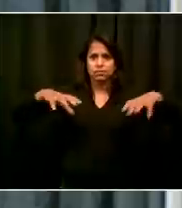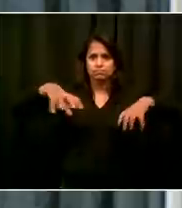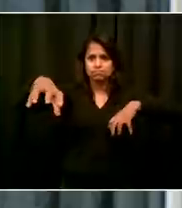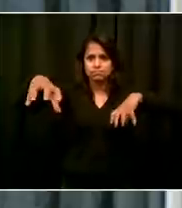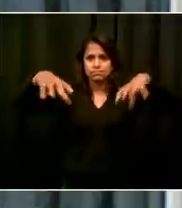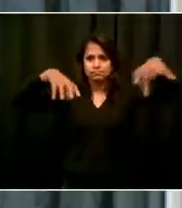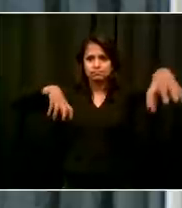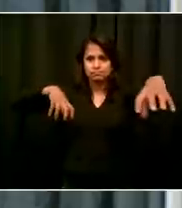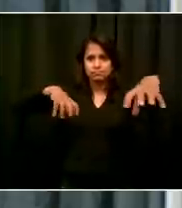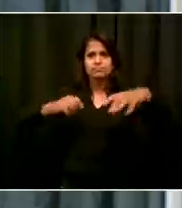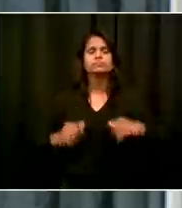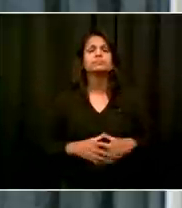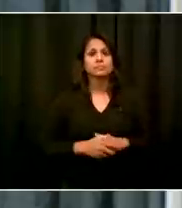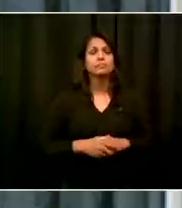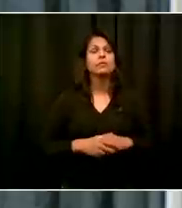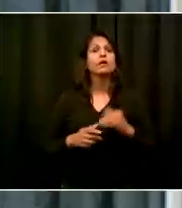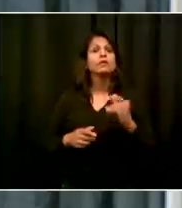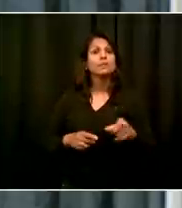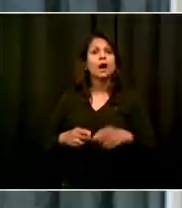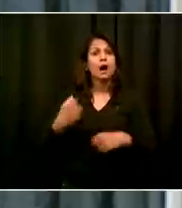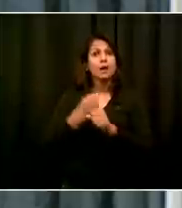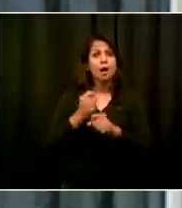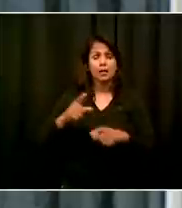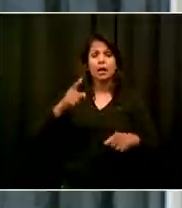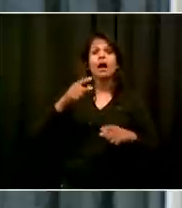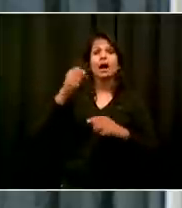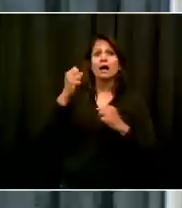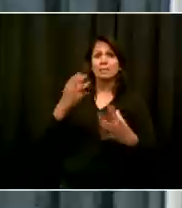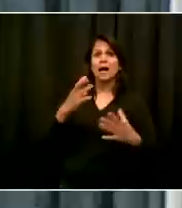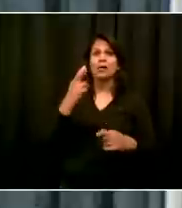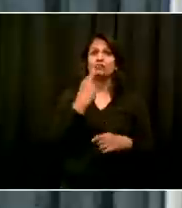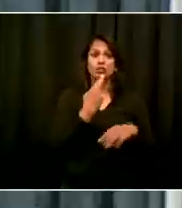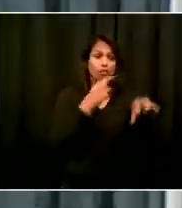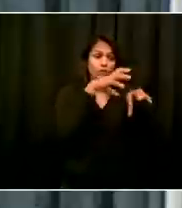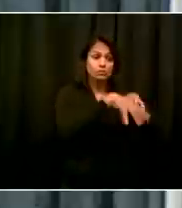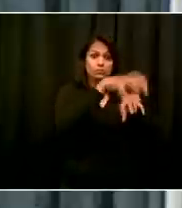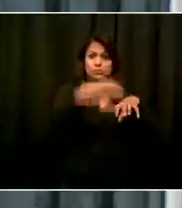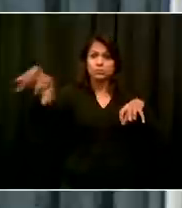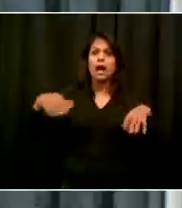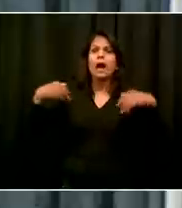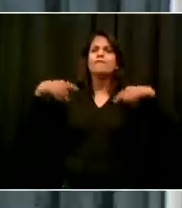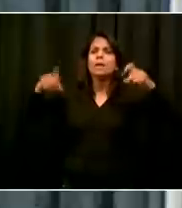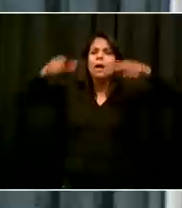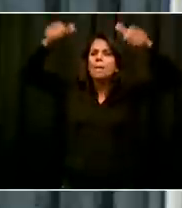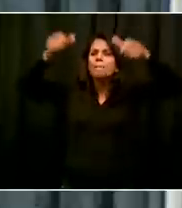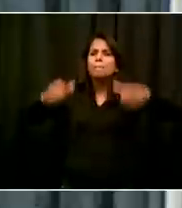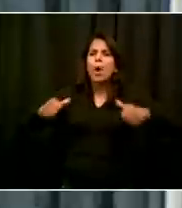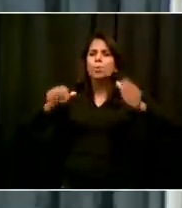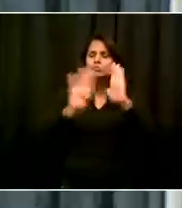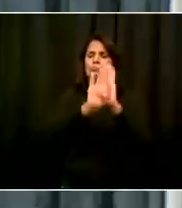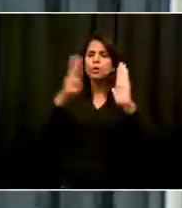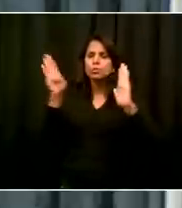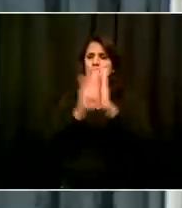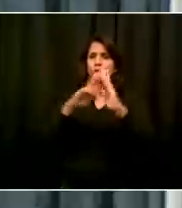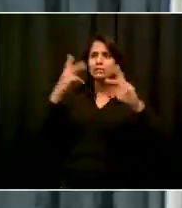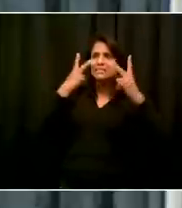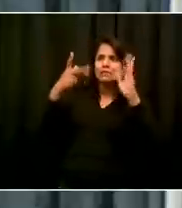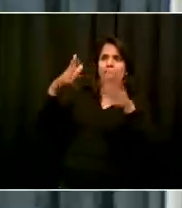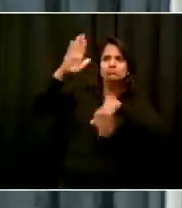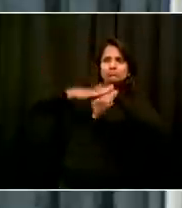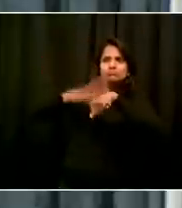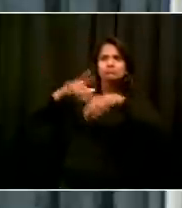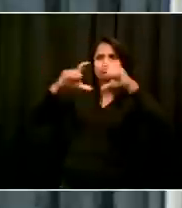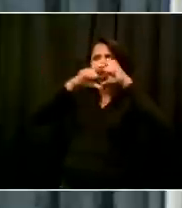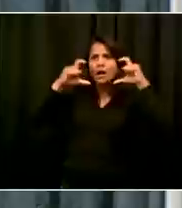know exactly what their responsibilities are when they are there, a cleaning log for every restaurant as